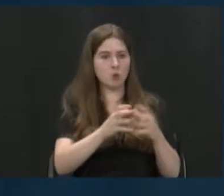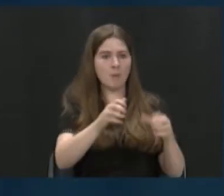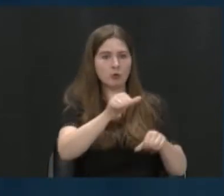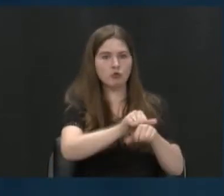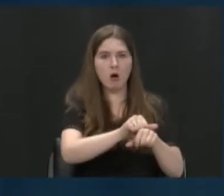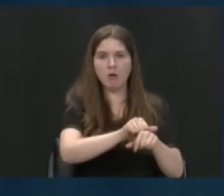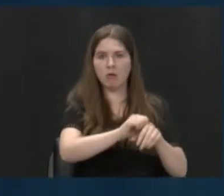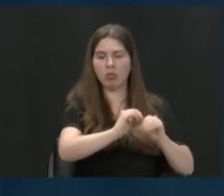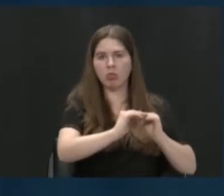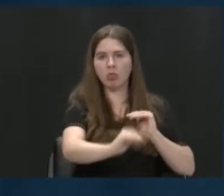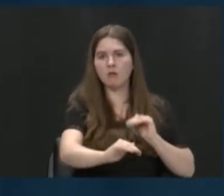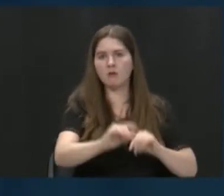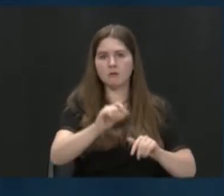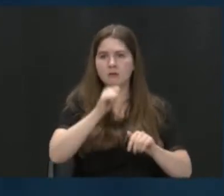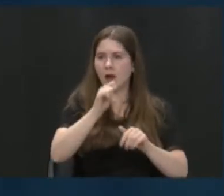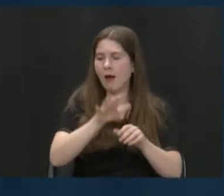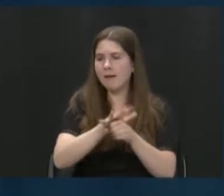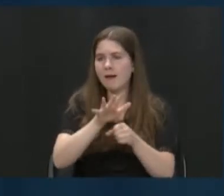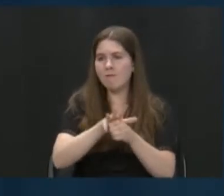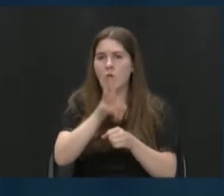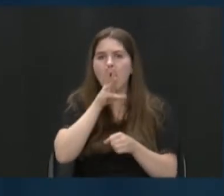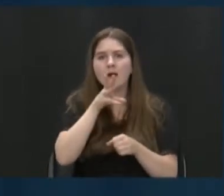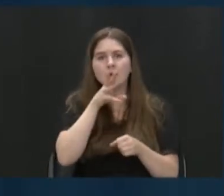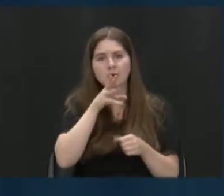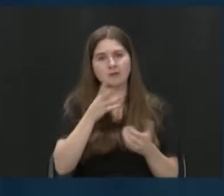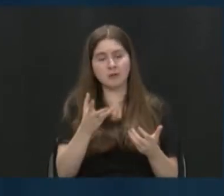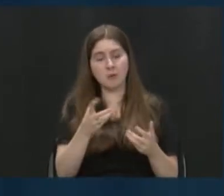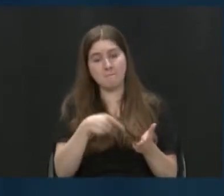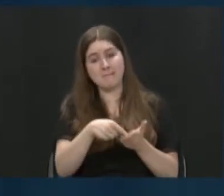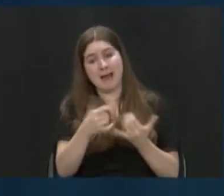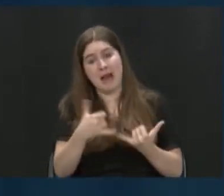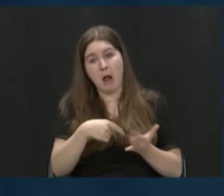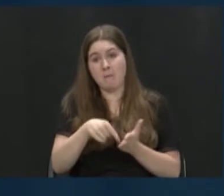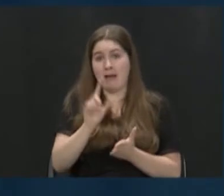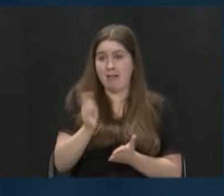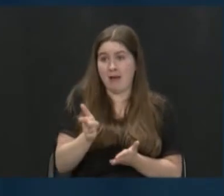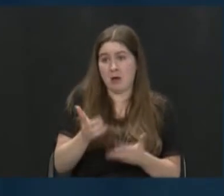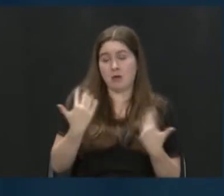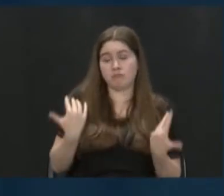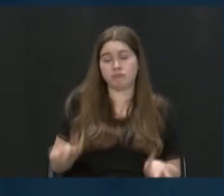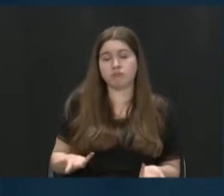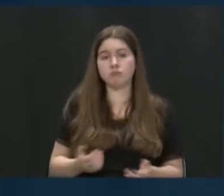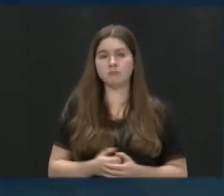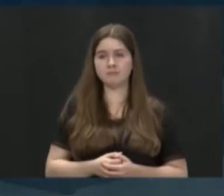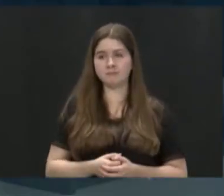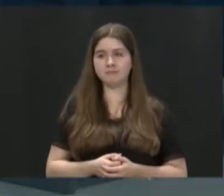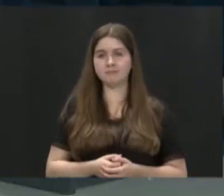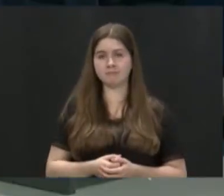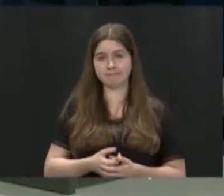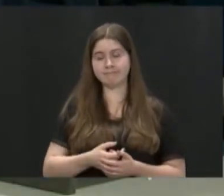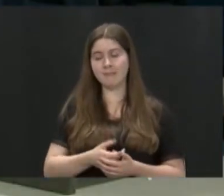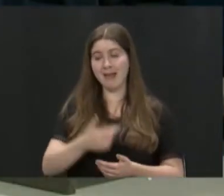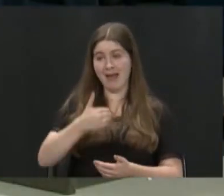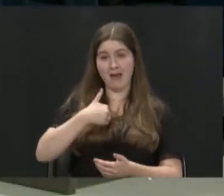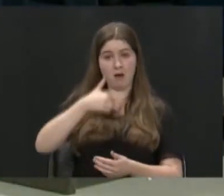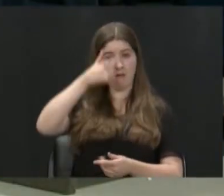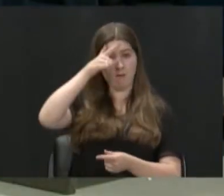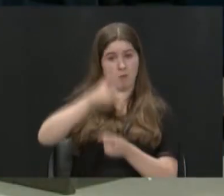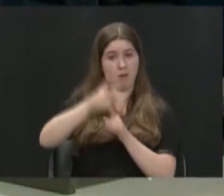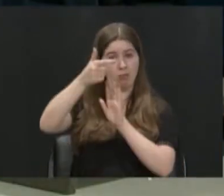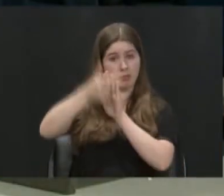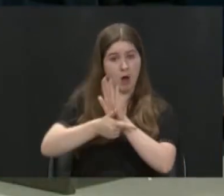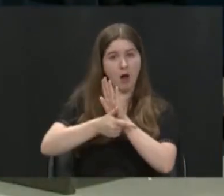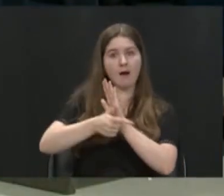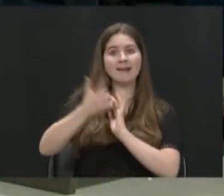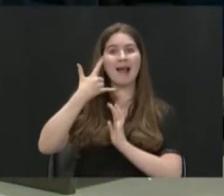Right. So we have to find the balance. We could pay for it now or pay for it later. Yeah. Agreed. I do have a brother-in-law in California, and the water